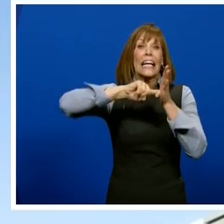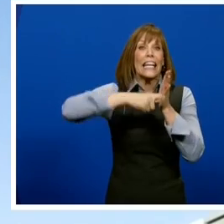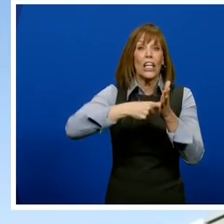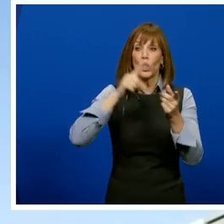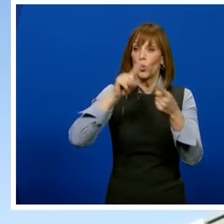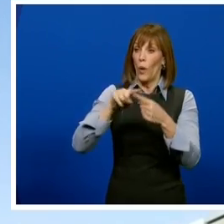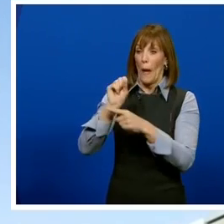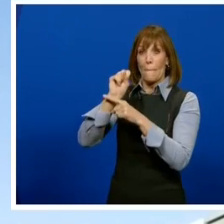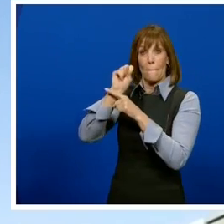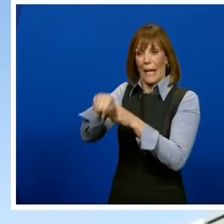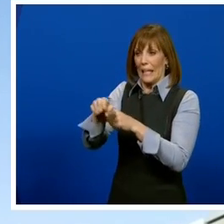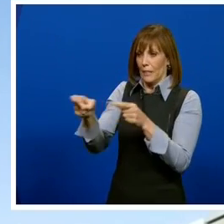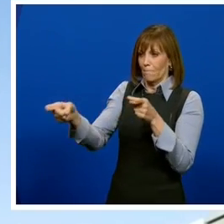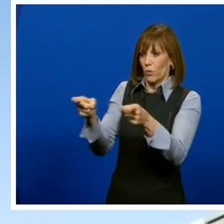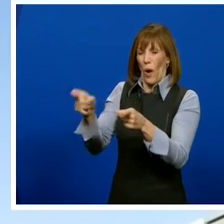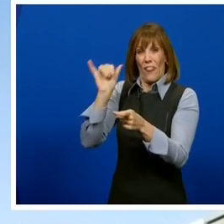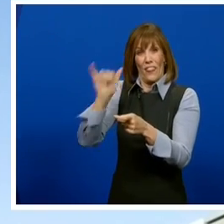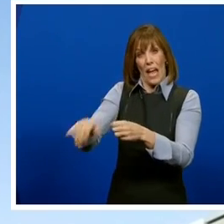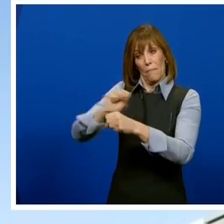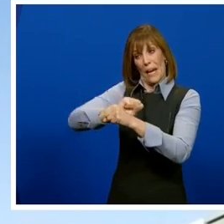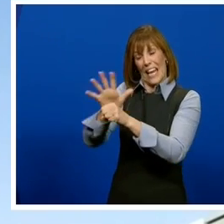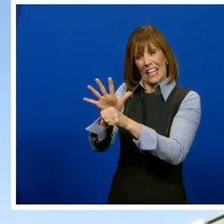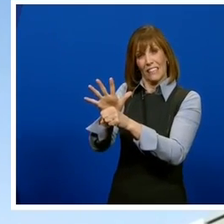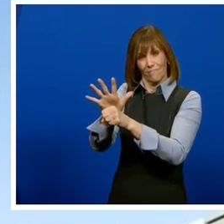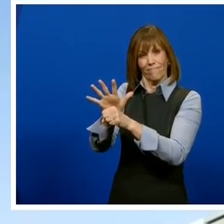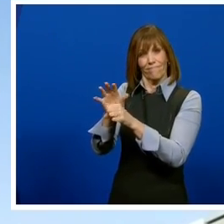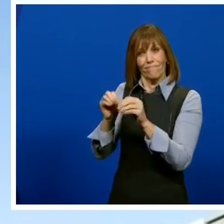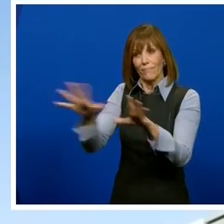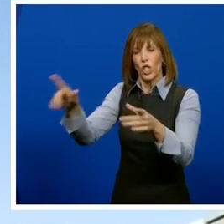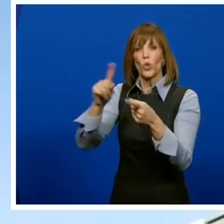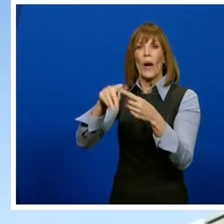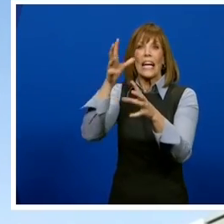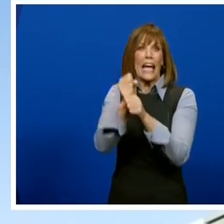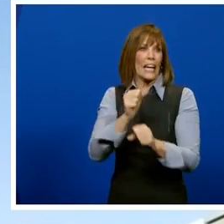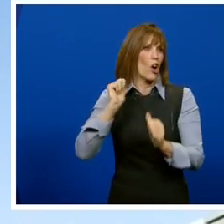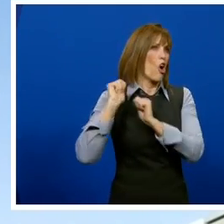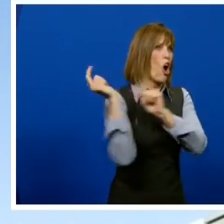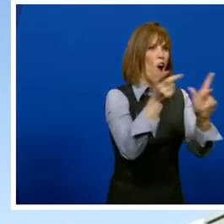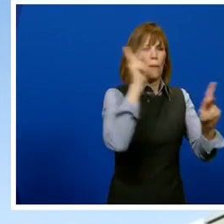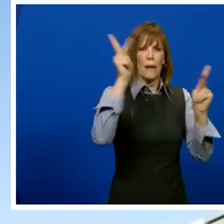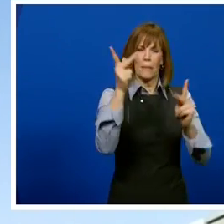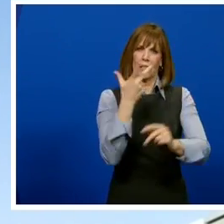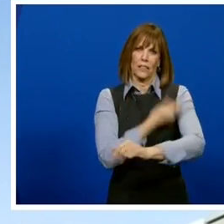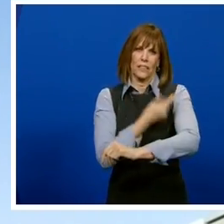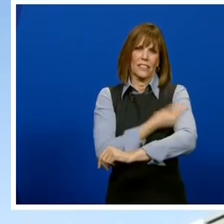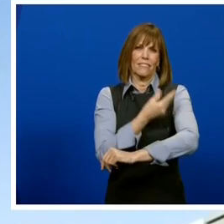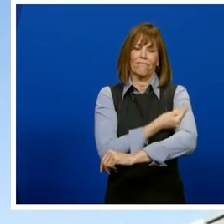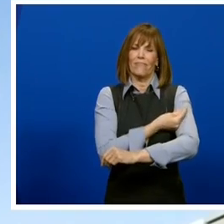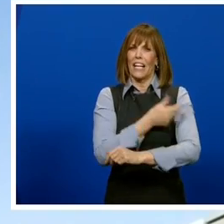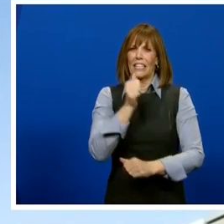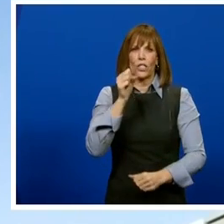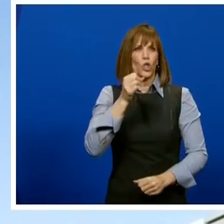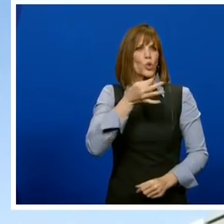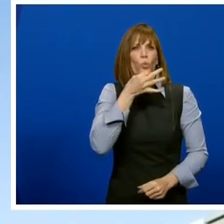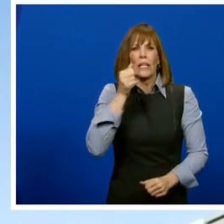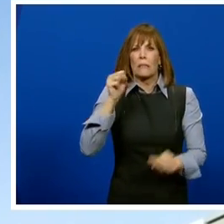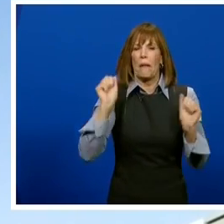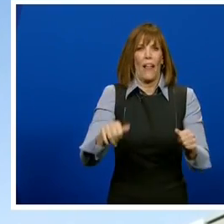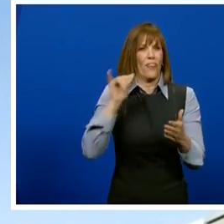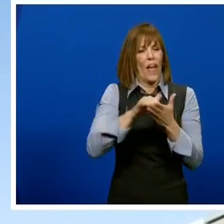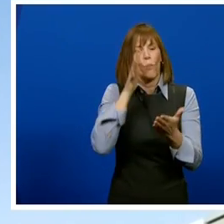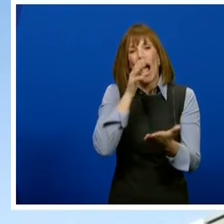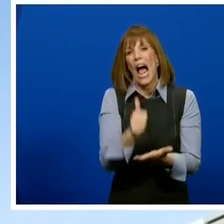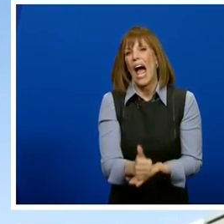controlling this pandemic is getting as many people vaccinated as fast as possible. That is going to flatten the curve.